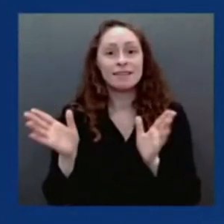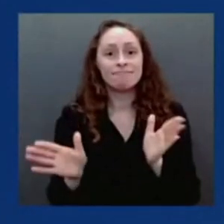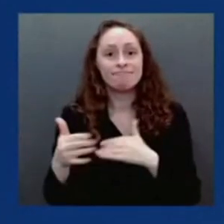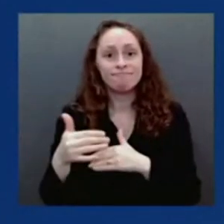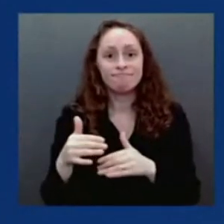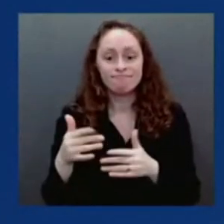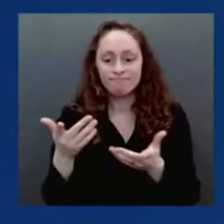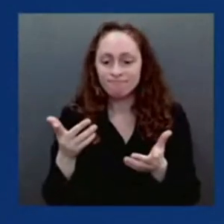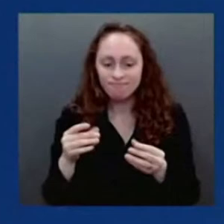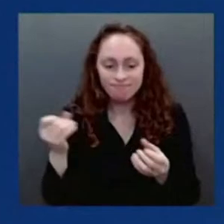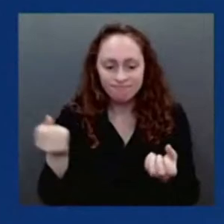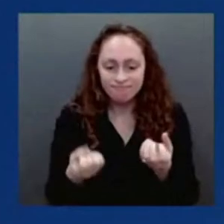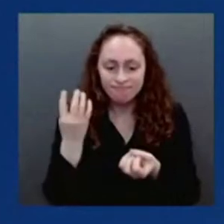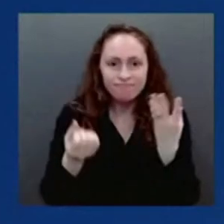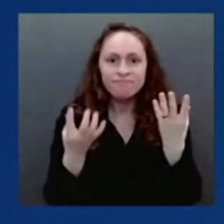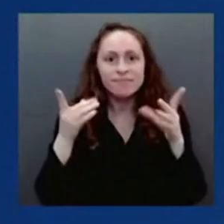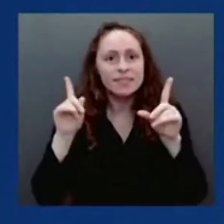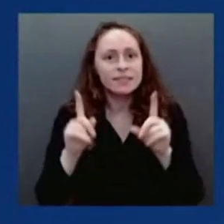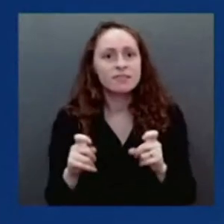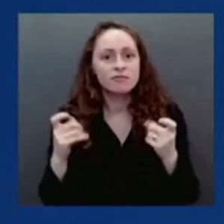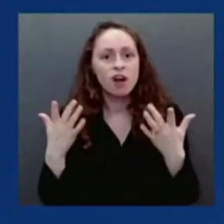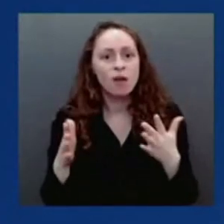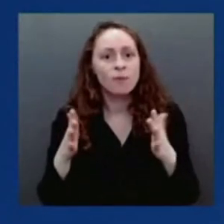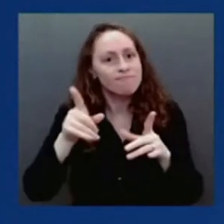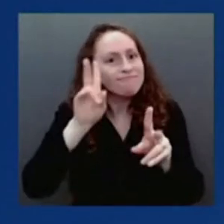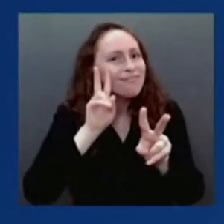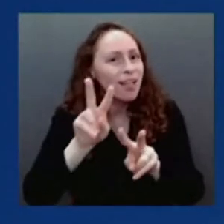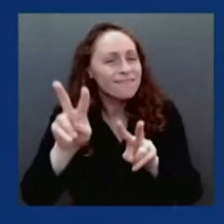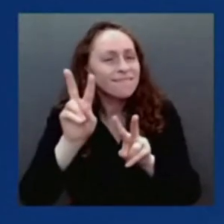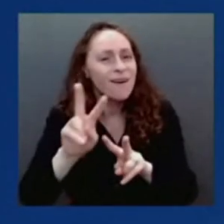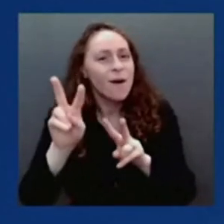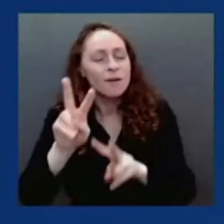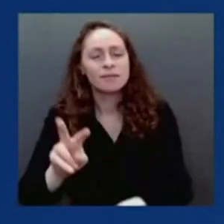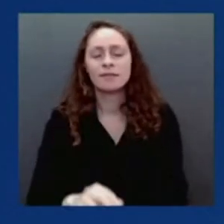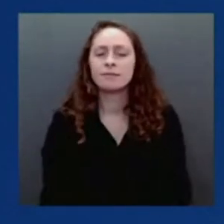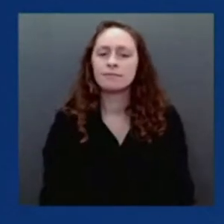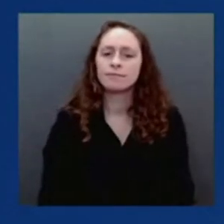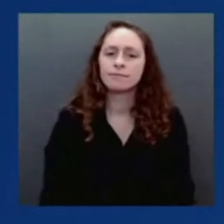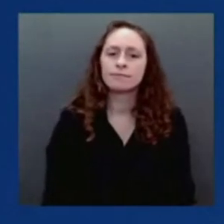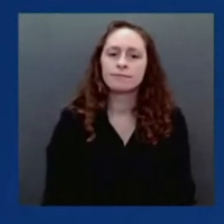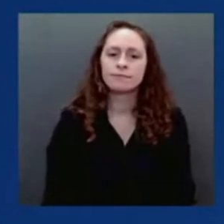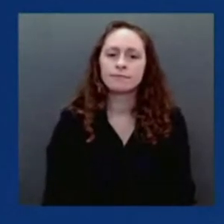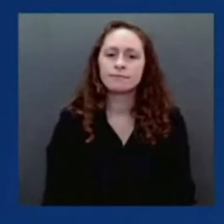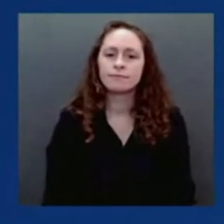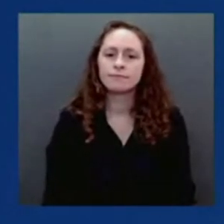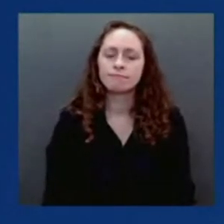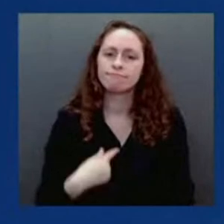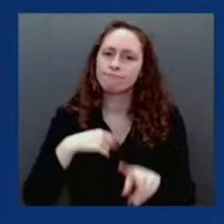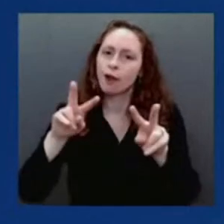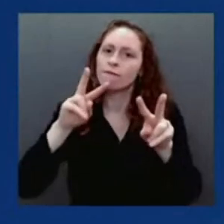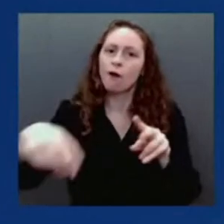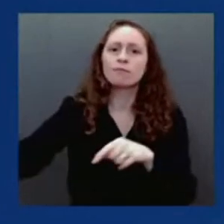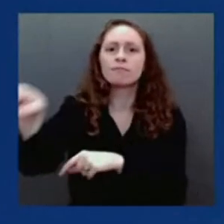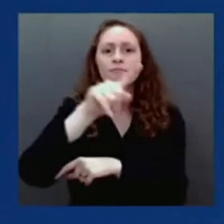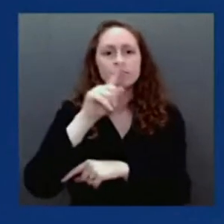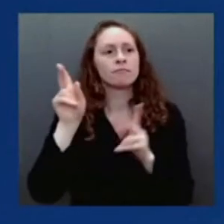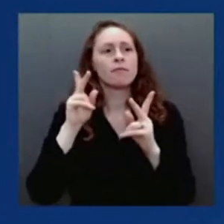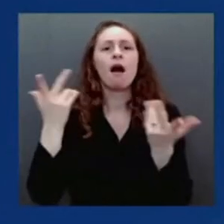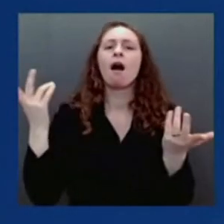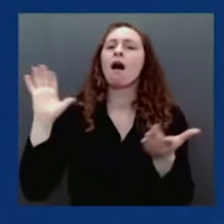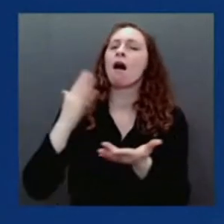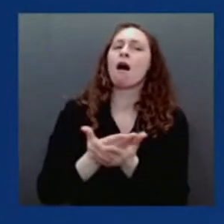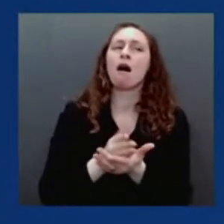we look forward to getting more and more Americans free tests directly at their doorstep in the days and weeks ahead.